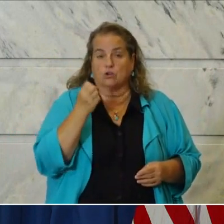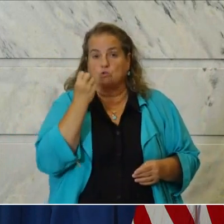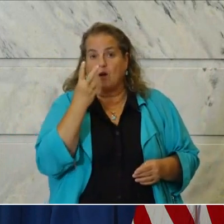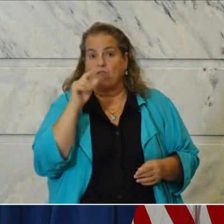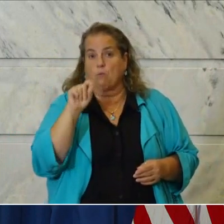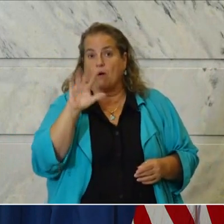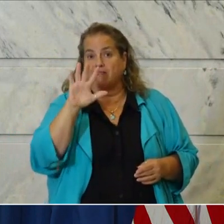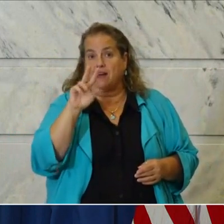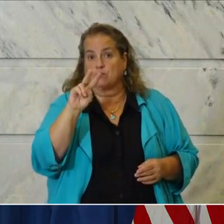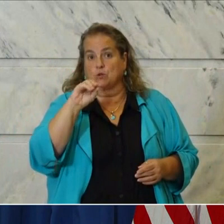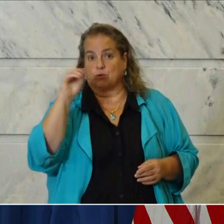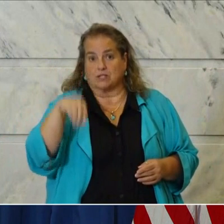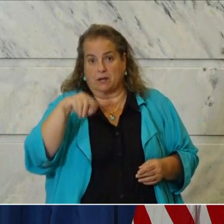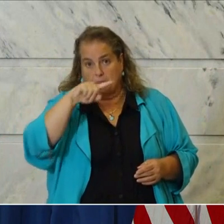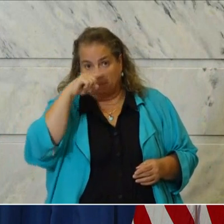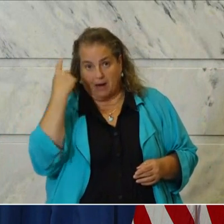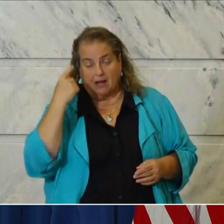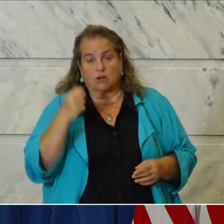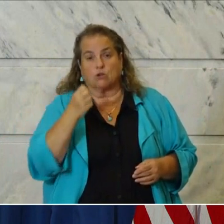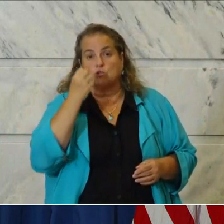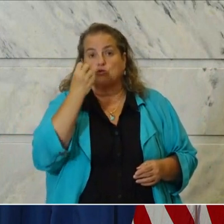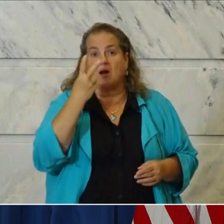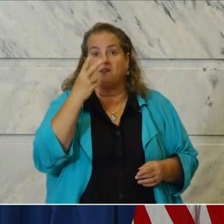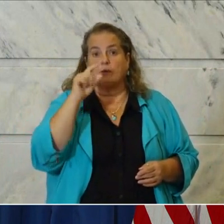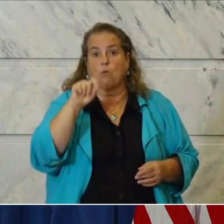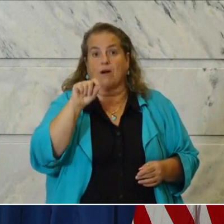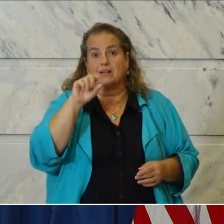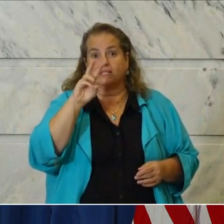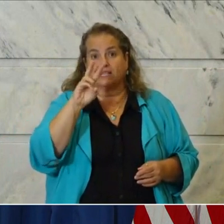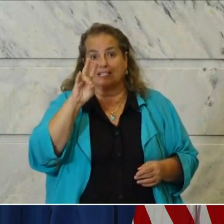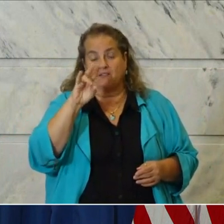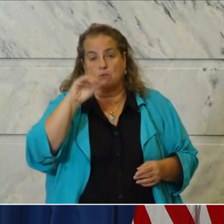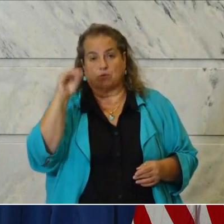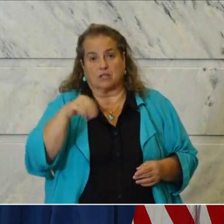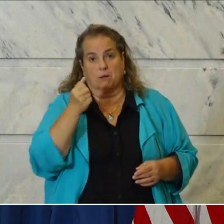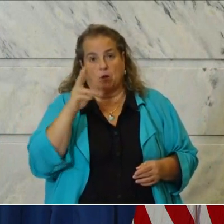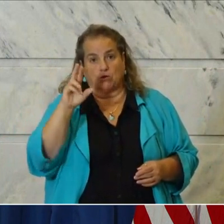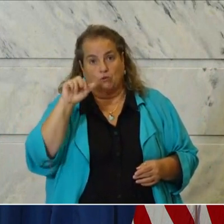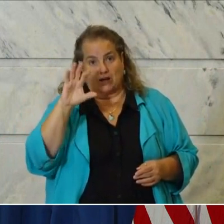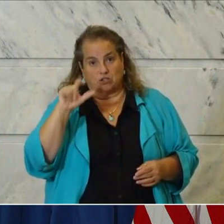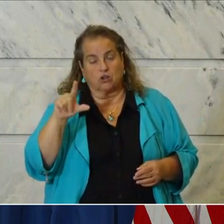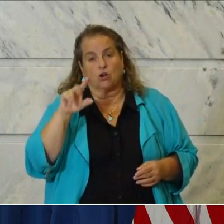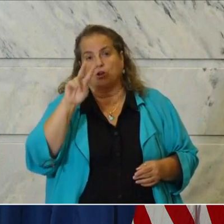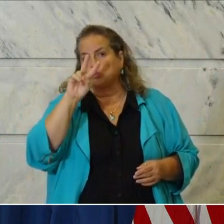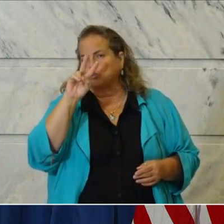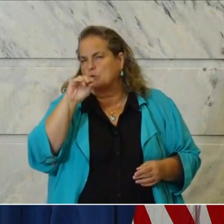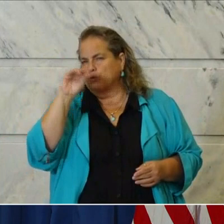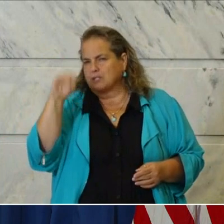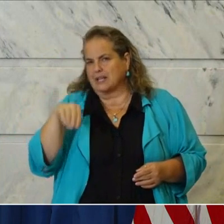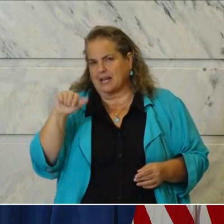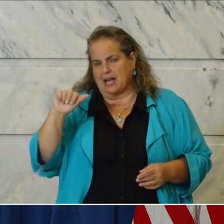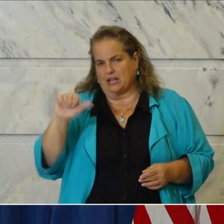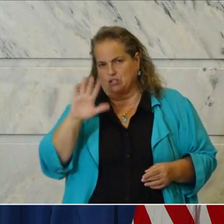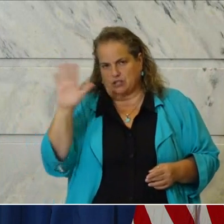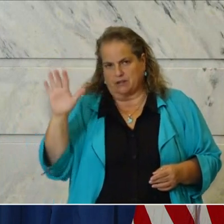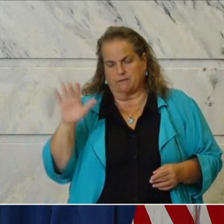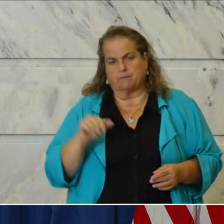.52% black, 5.67% multiracial, just over 2% Asian